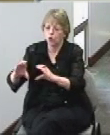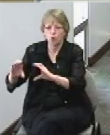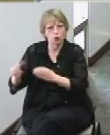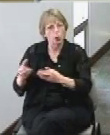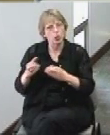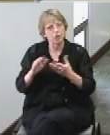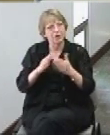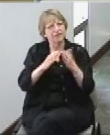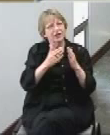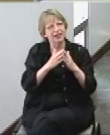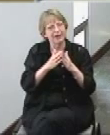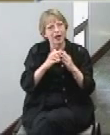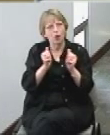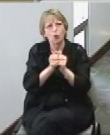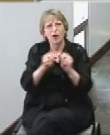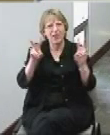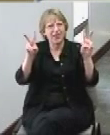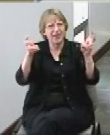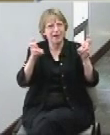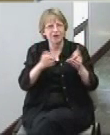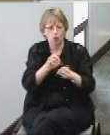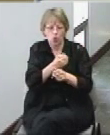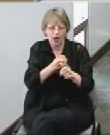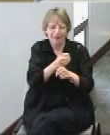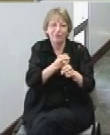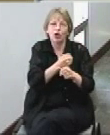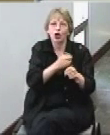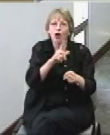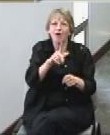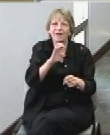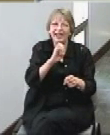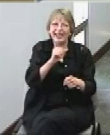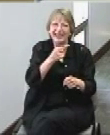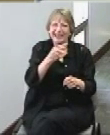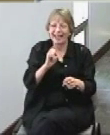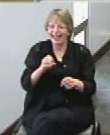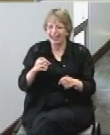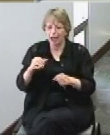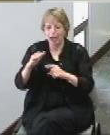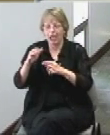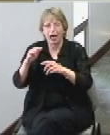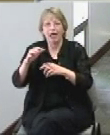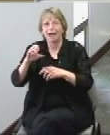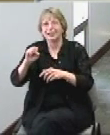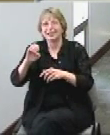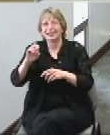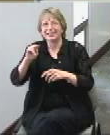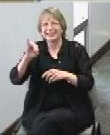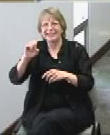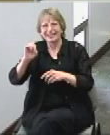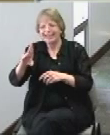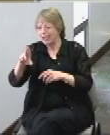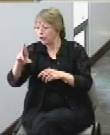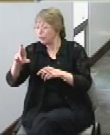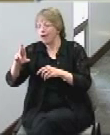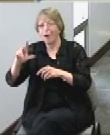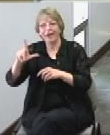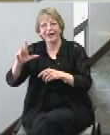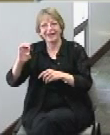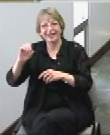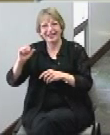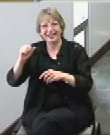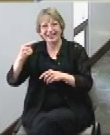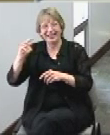particular league we'll have coffee leagues in the morning we'll have senior leagues in the in the daytime we hope to have church